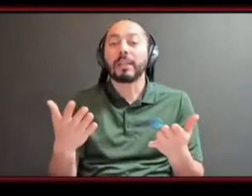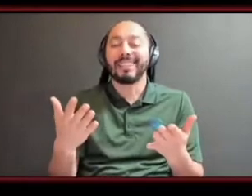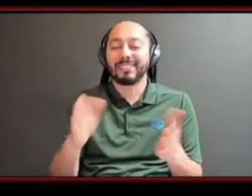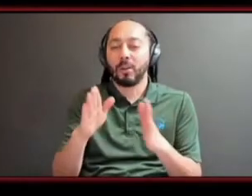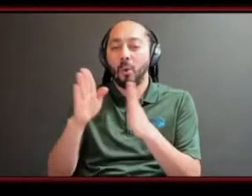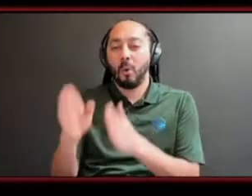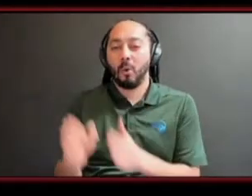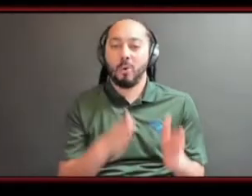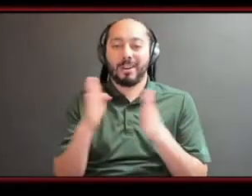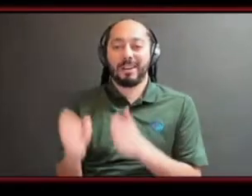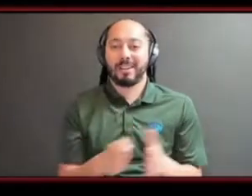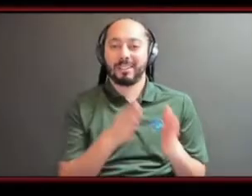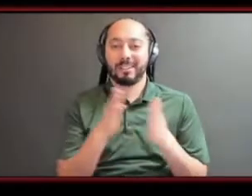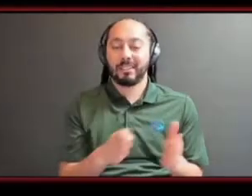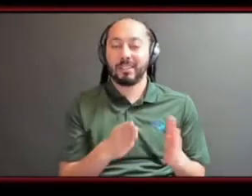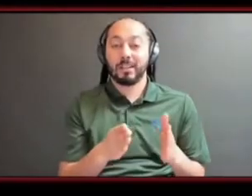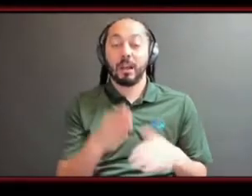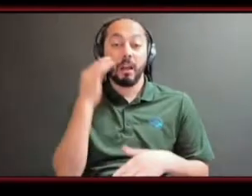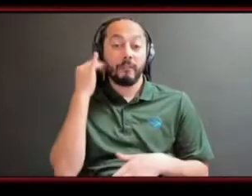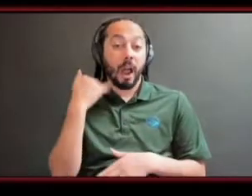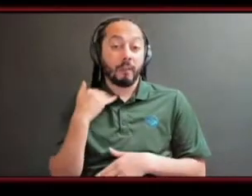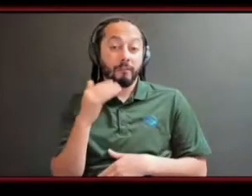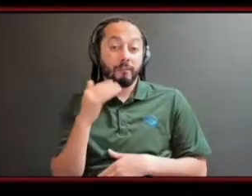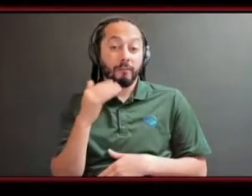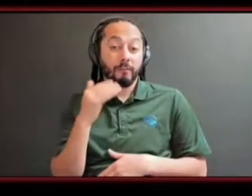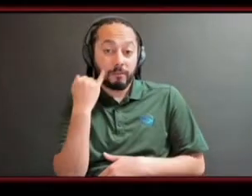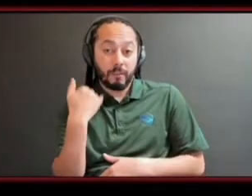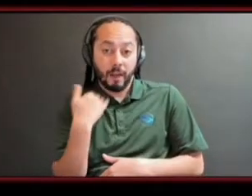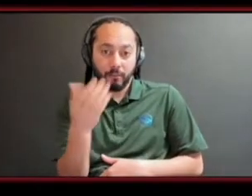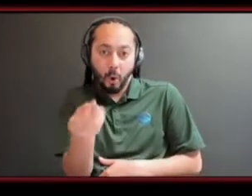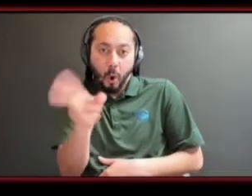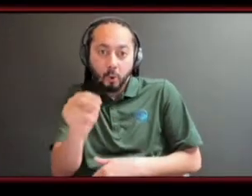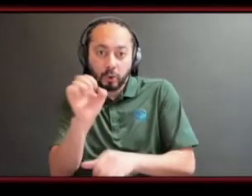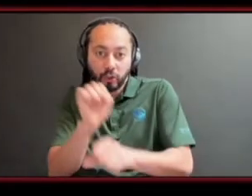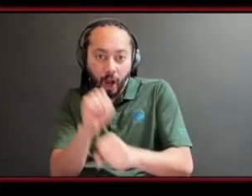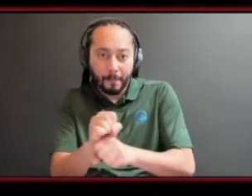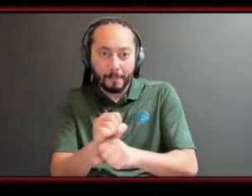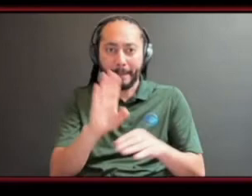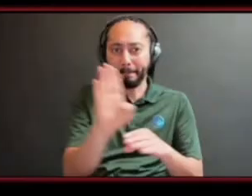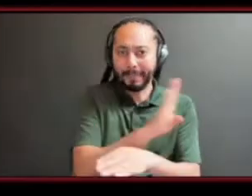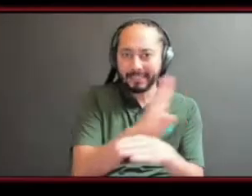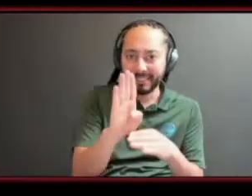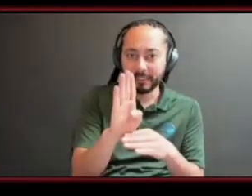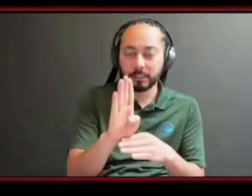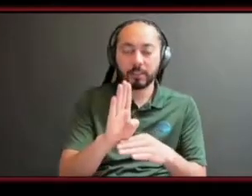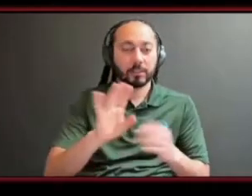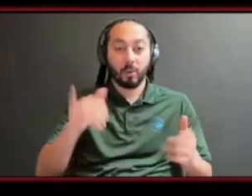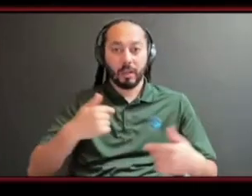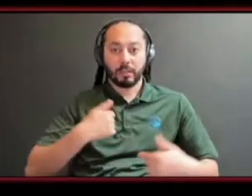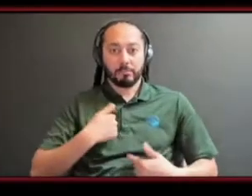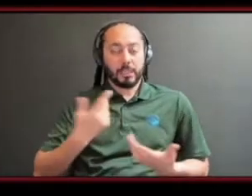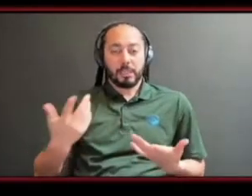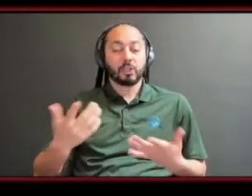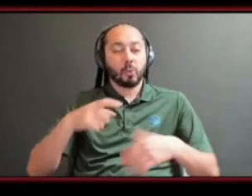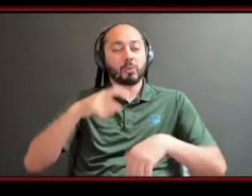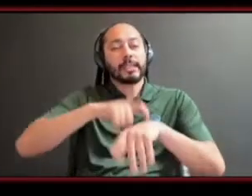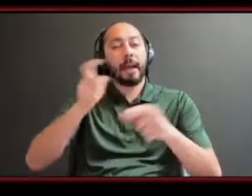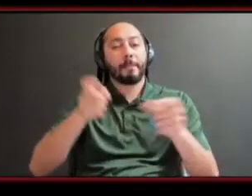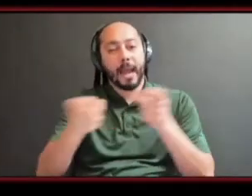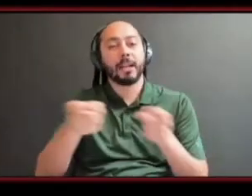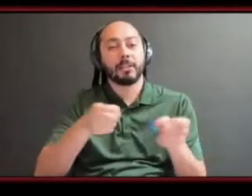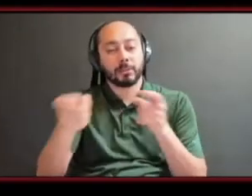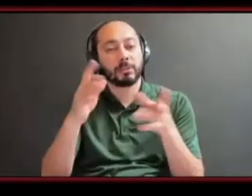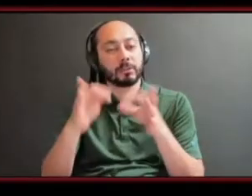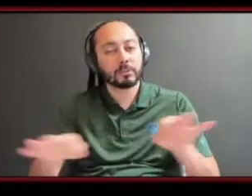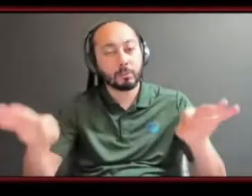so how do you make it all work an organization is key time management um someone gave me some really great advice once when i